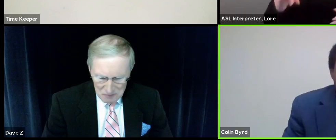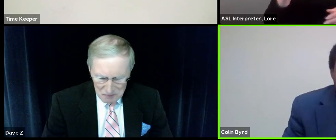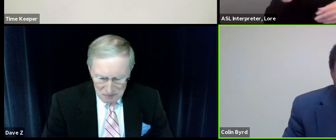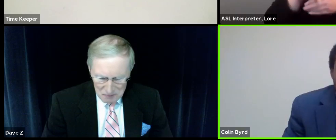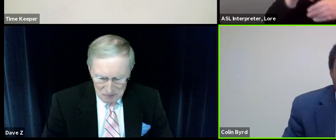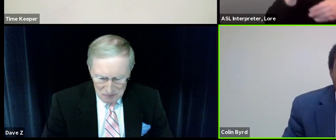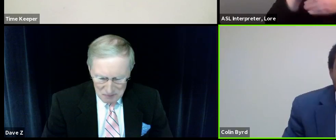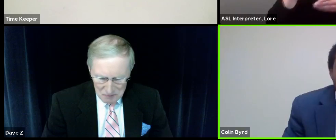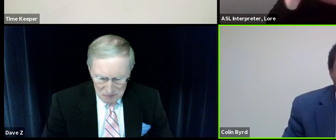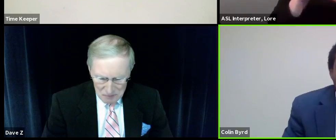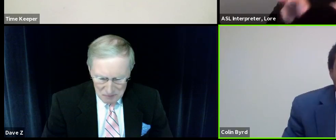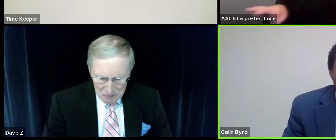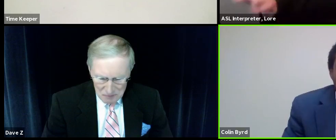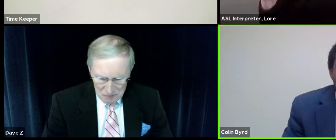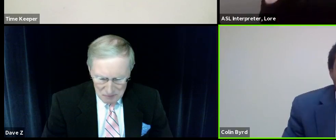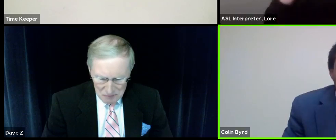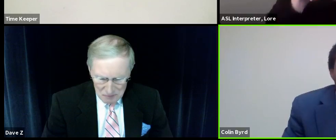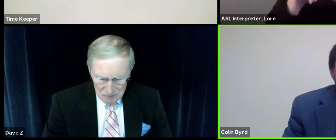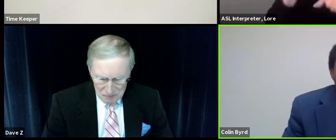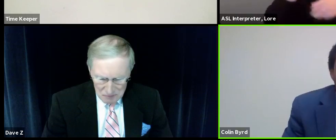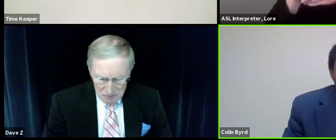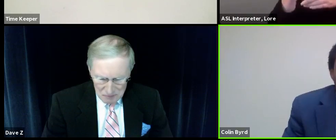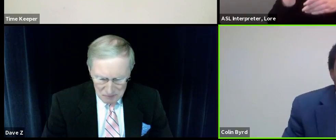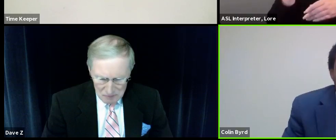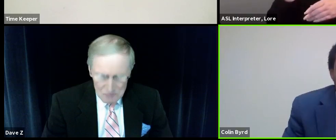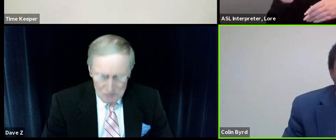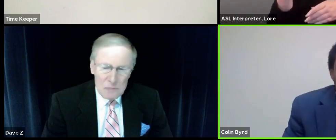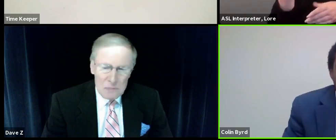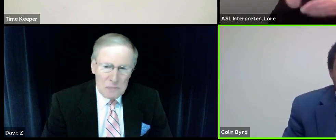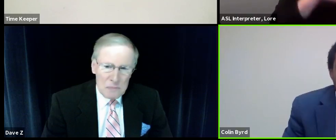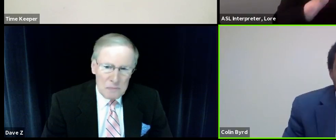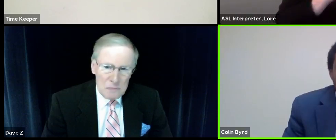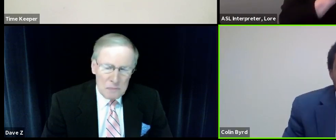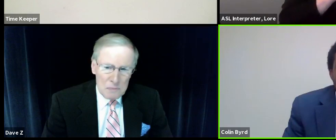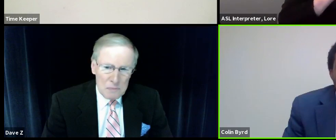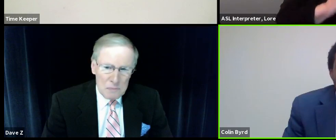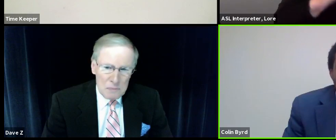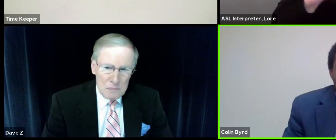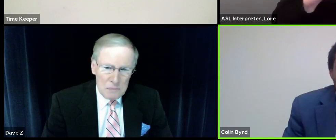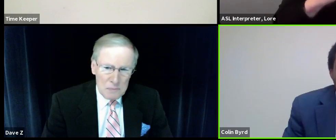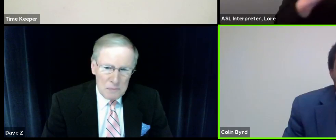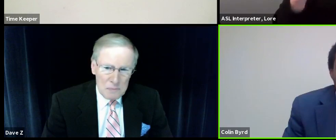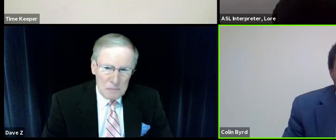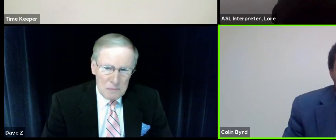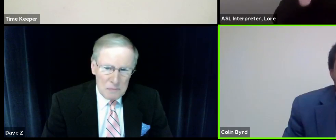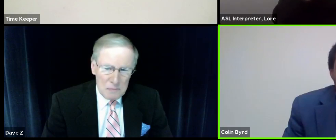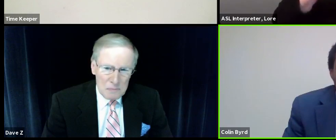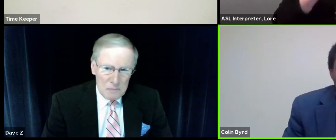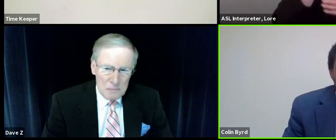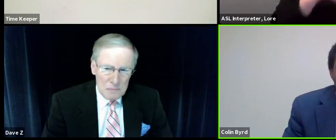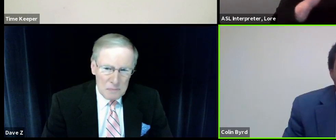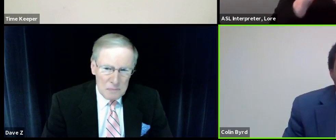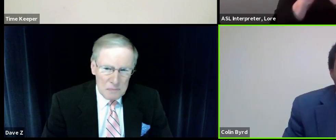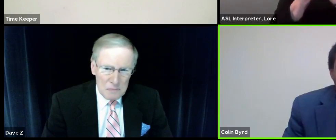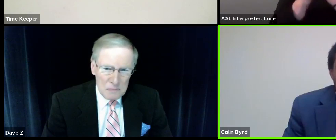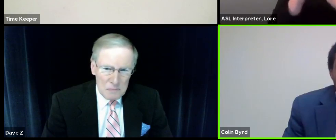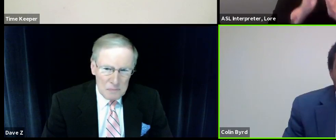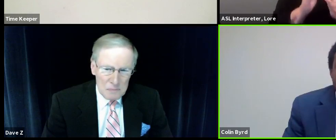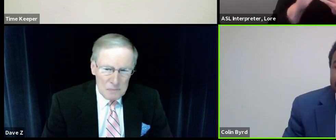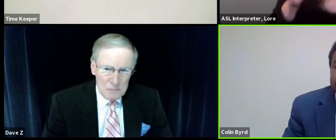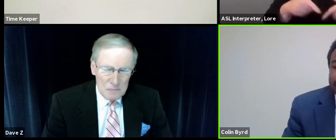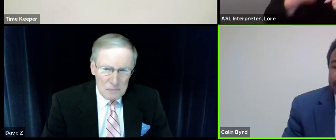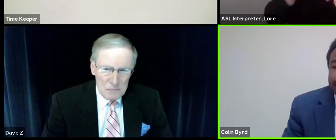which is an important election, there are candidates with a great deal of experience. There are some candidates who are lifelong